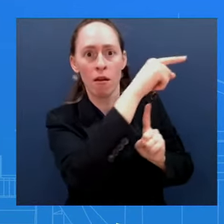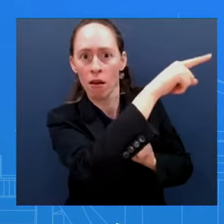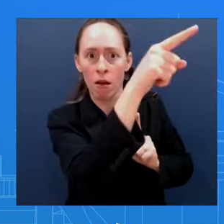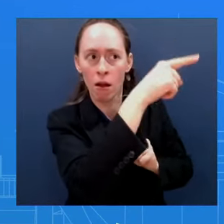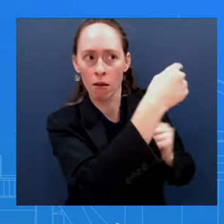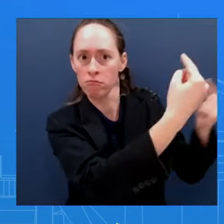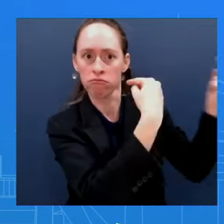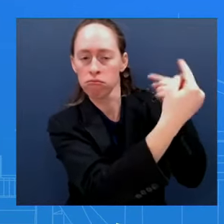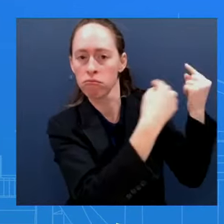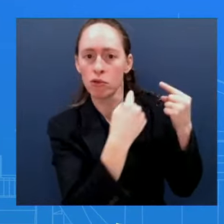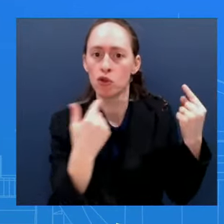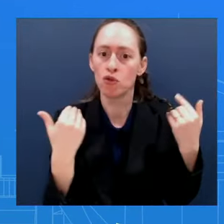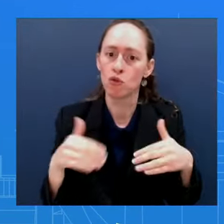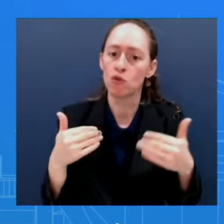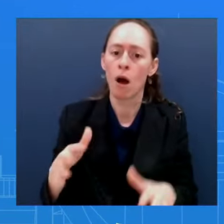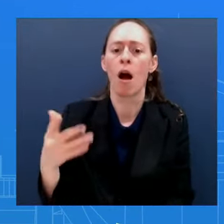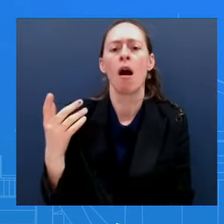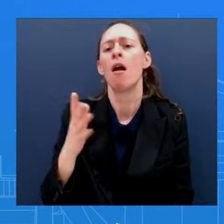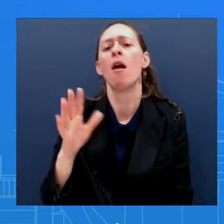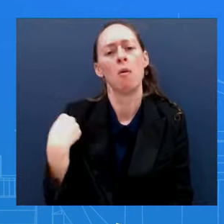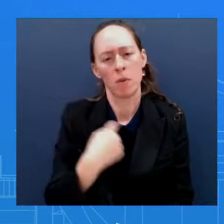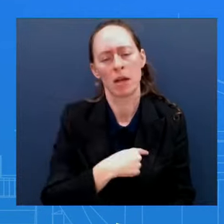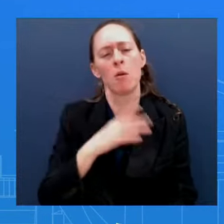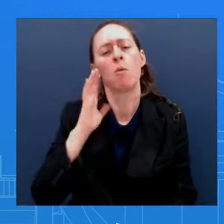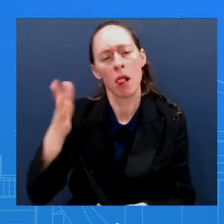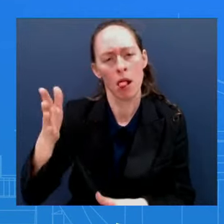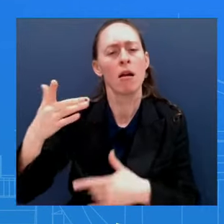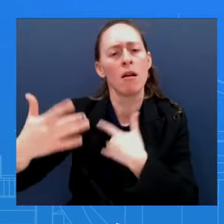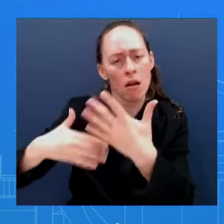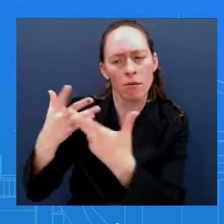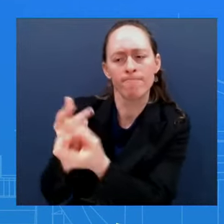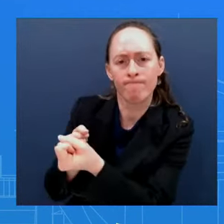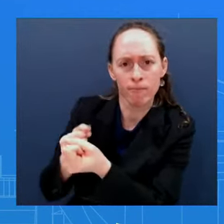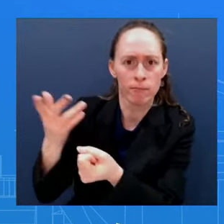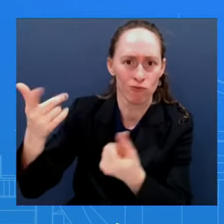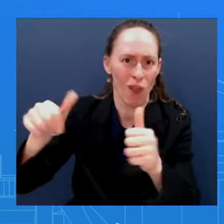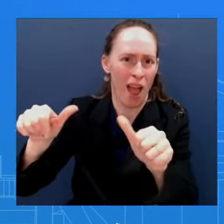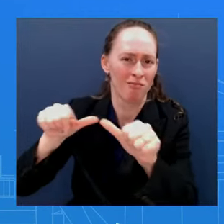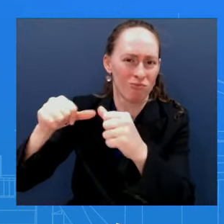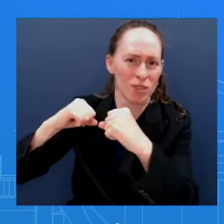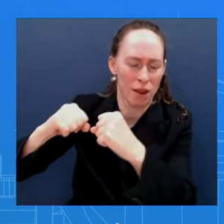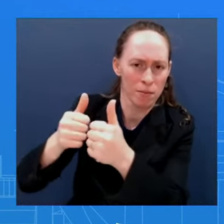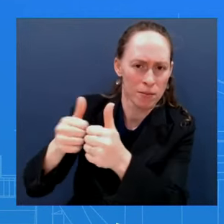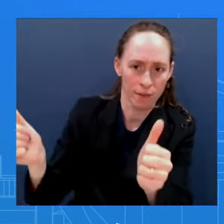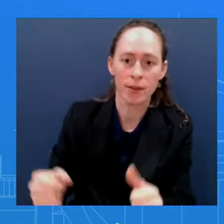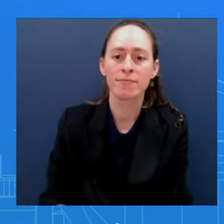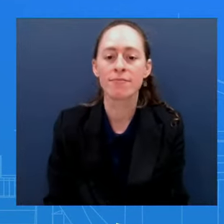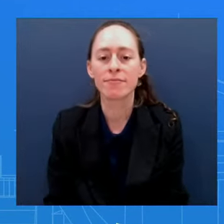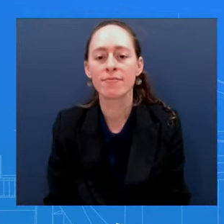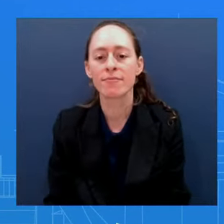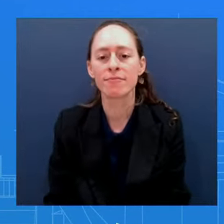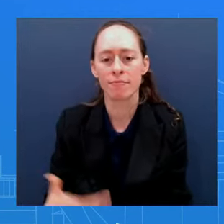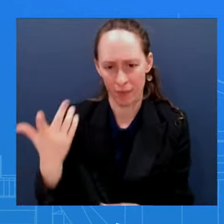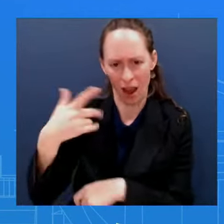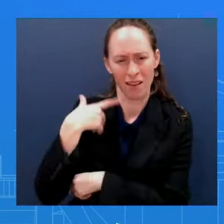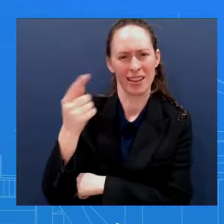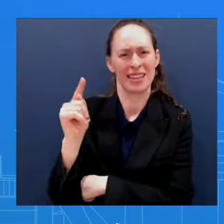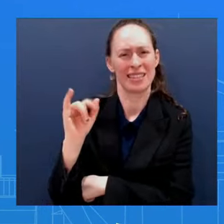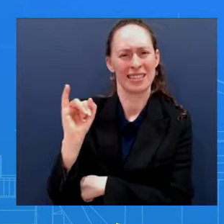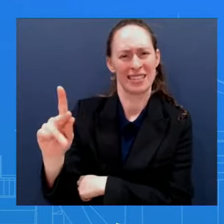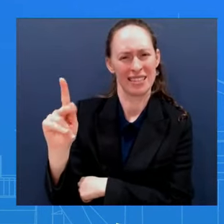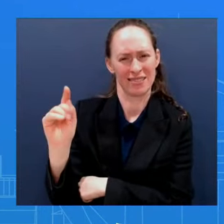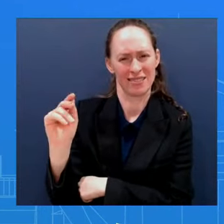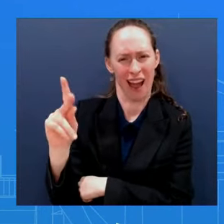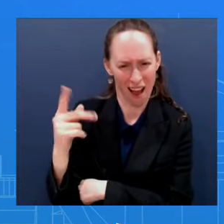what are the national security concerns that the administration has about TikTok? As you know, it's not approved for use on